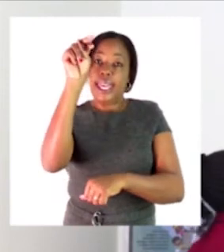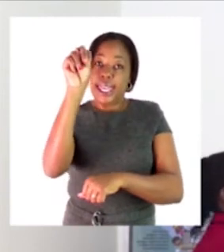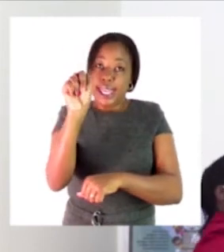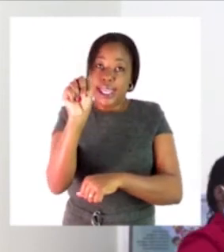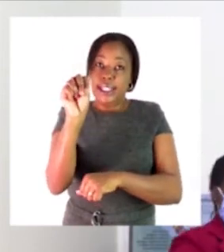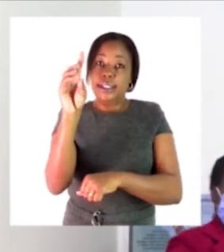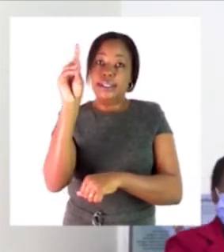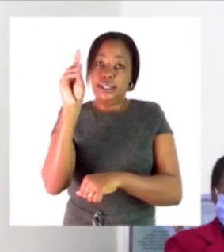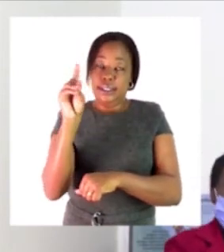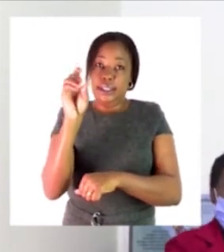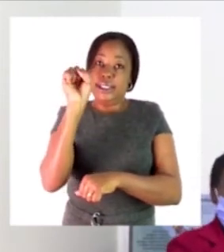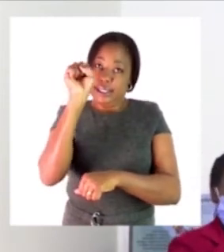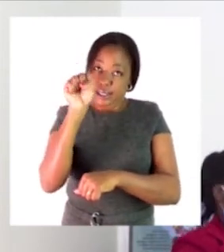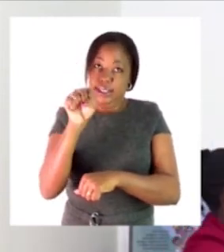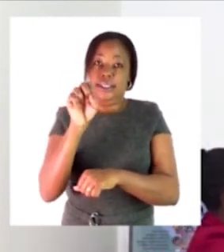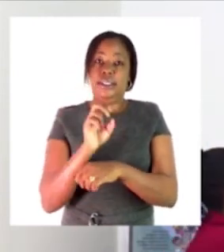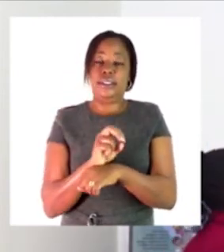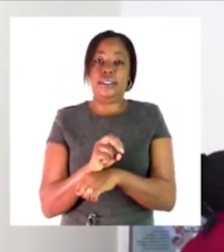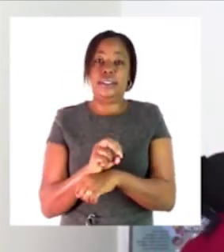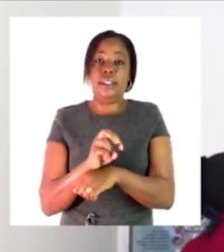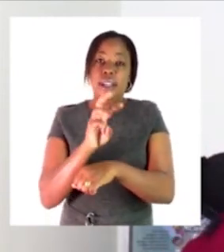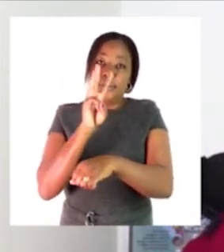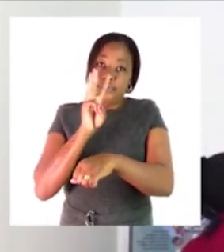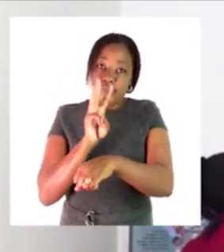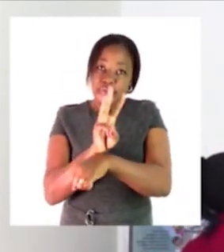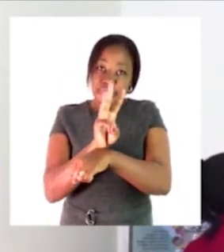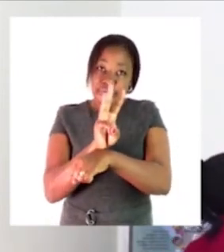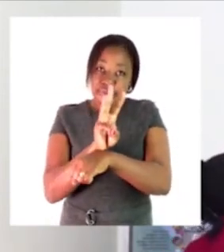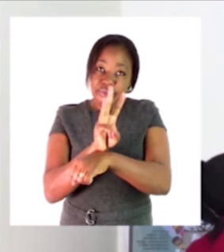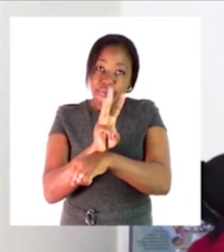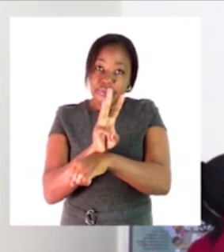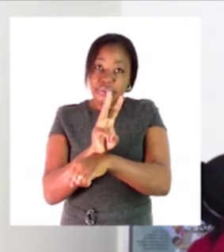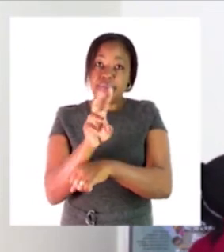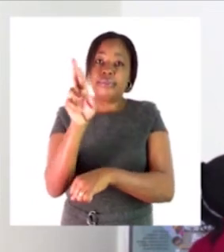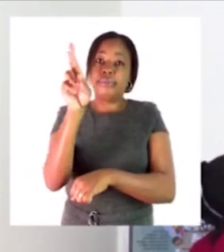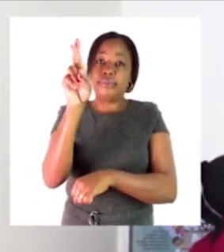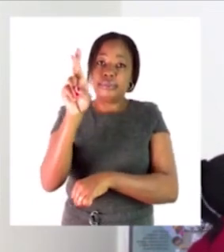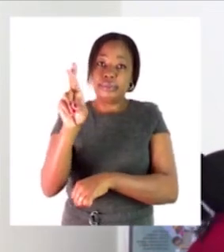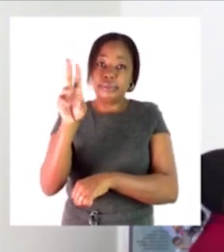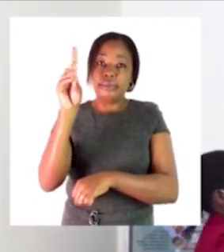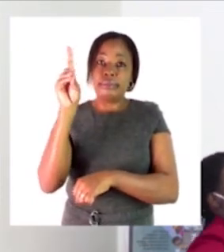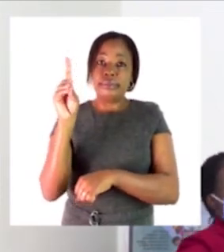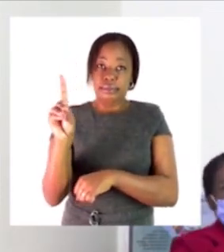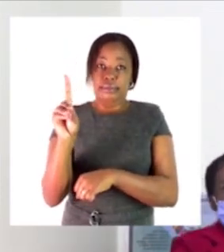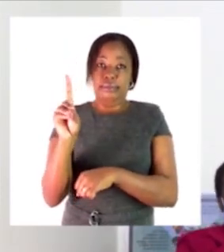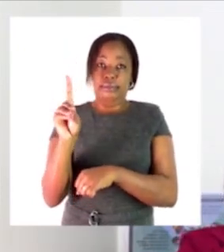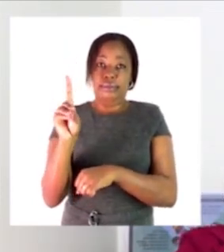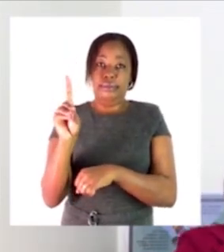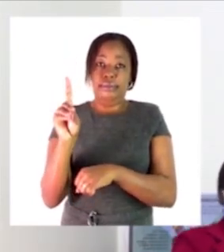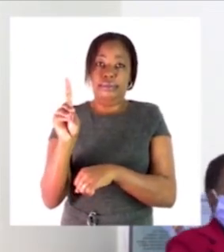what about the third i'll write third like that